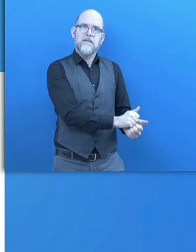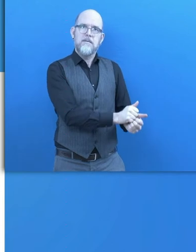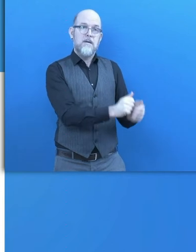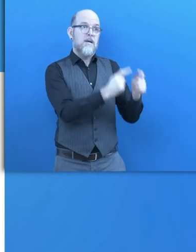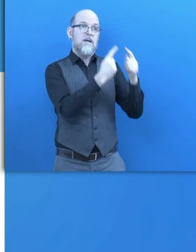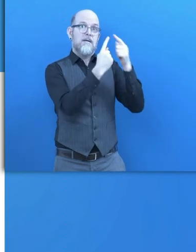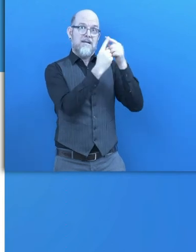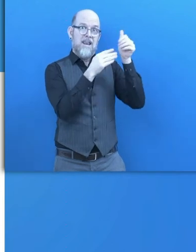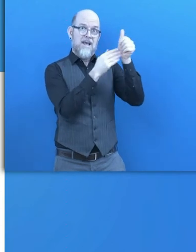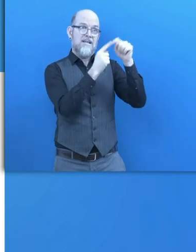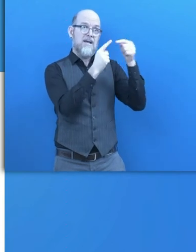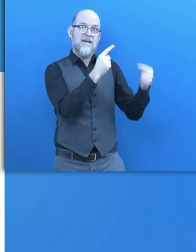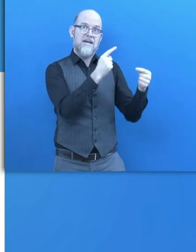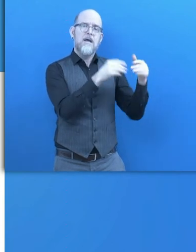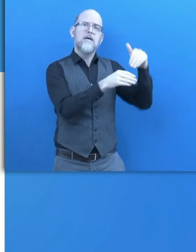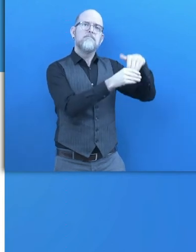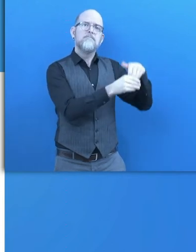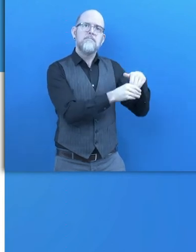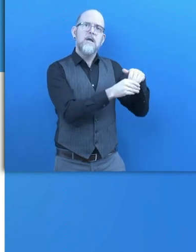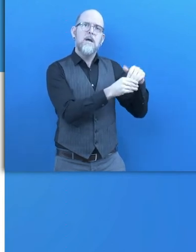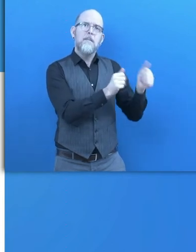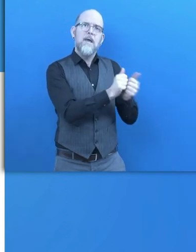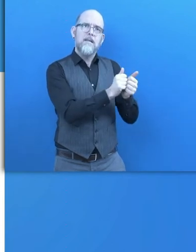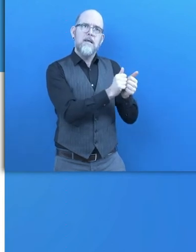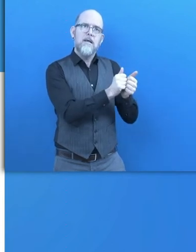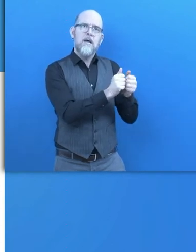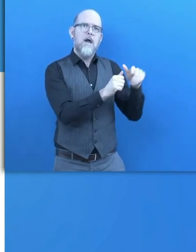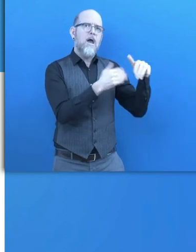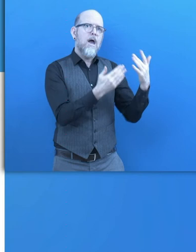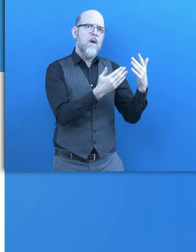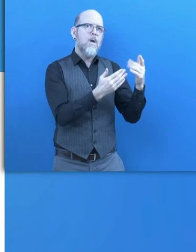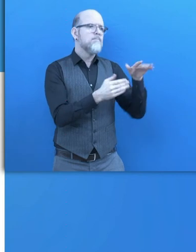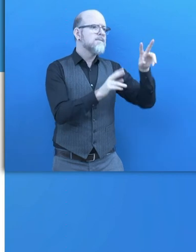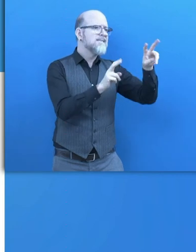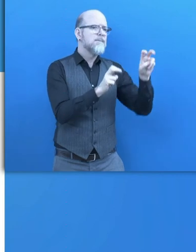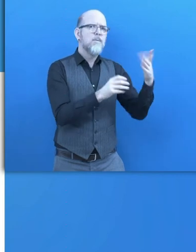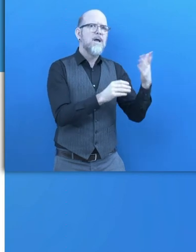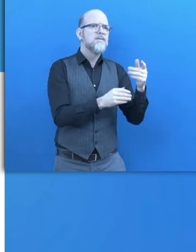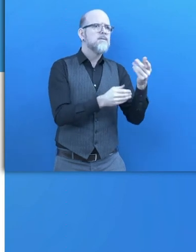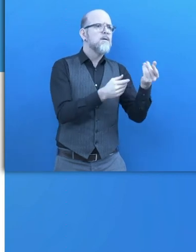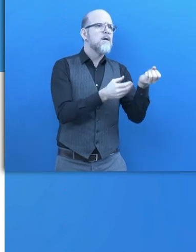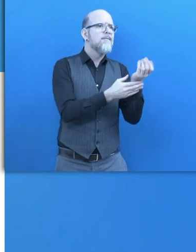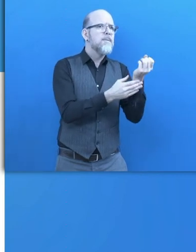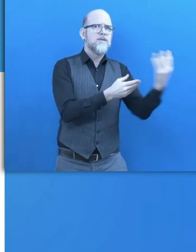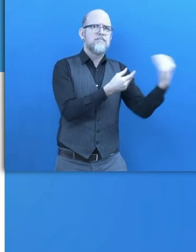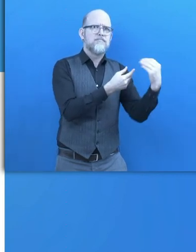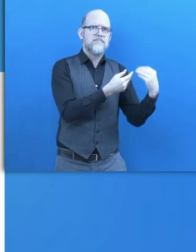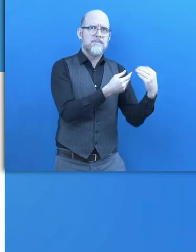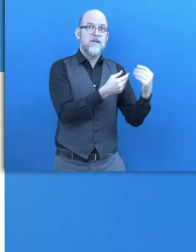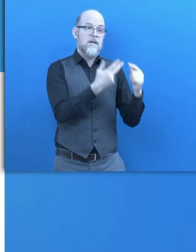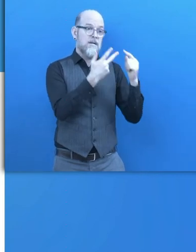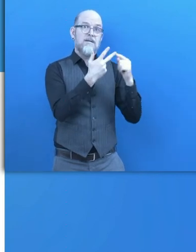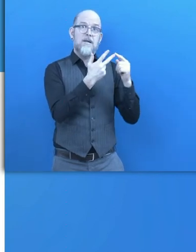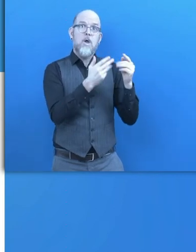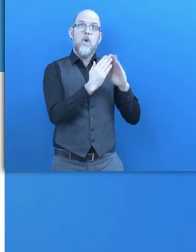different topics for the users, responding to their needs. We will also have community partners that are